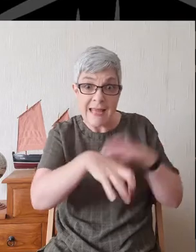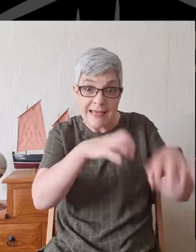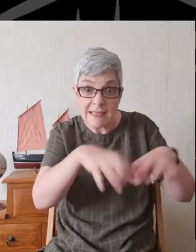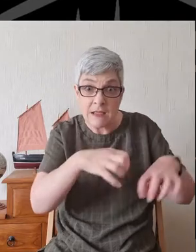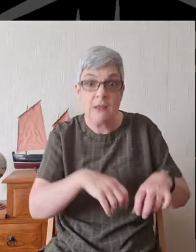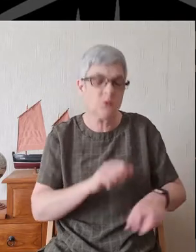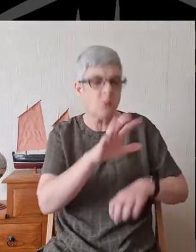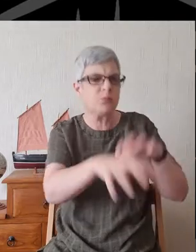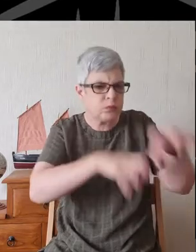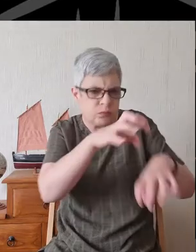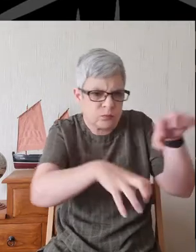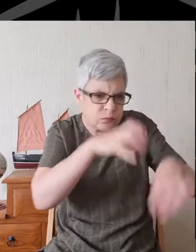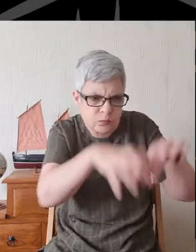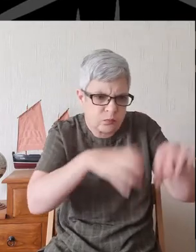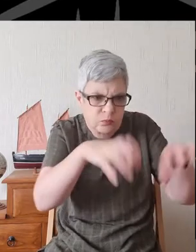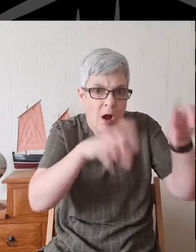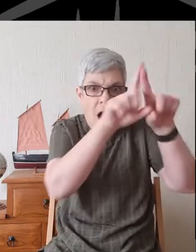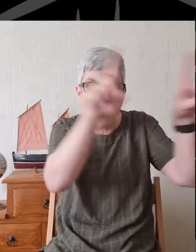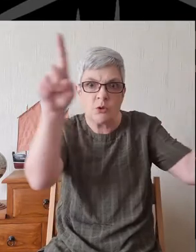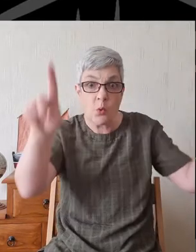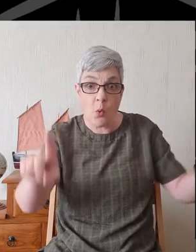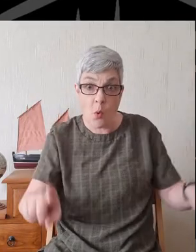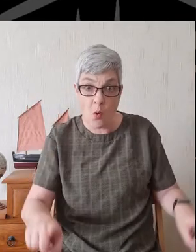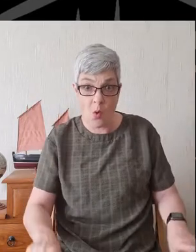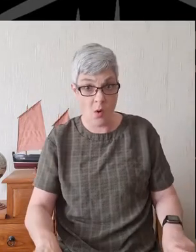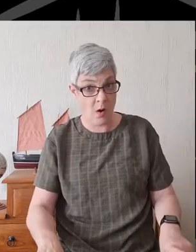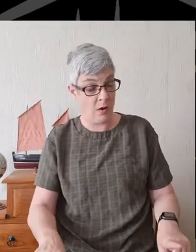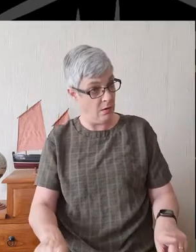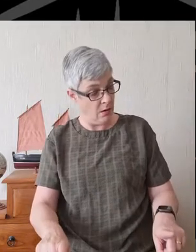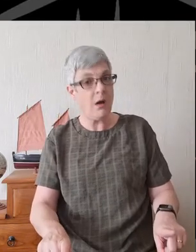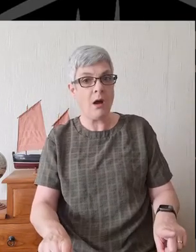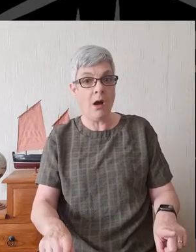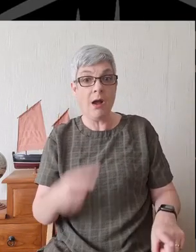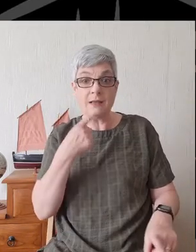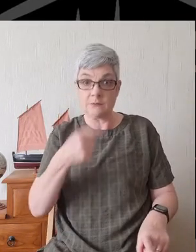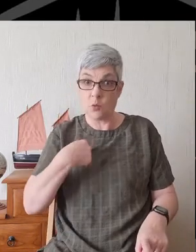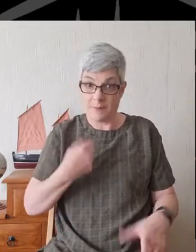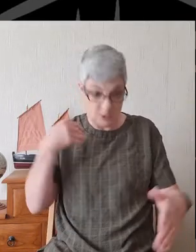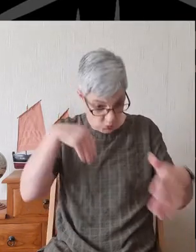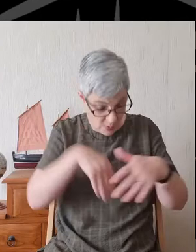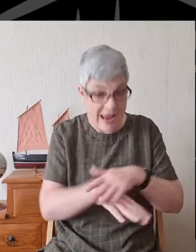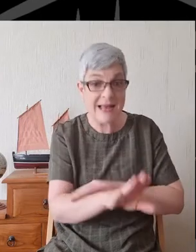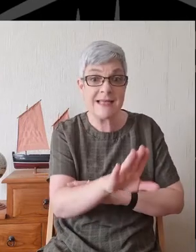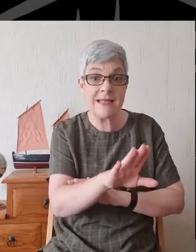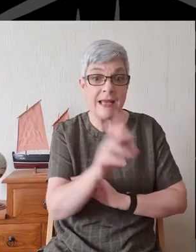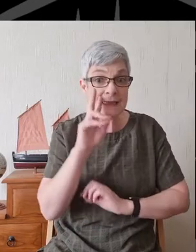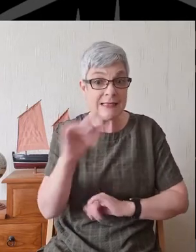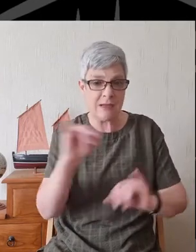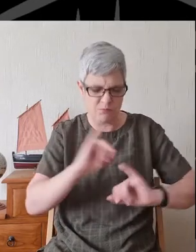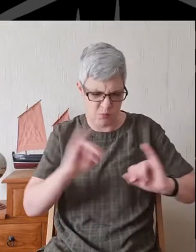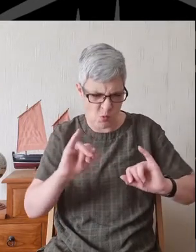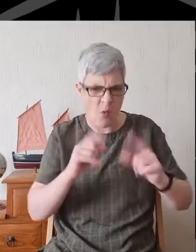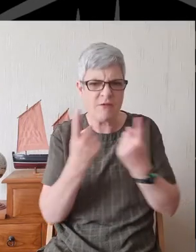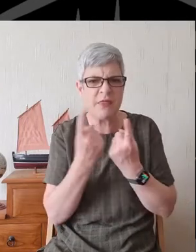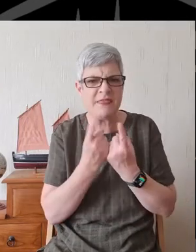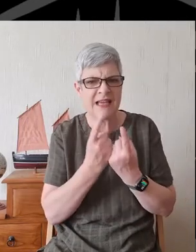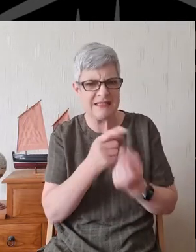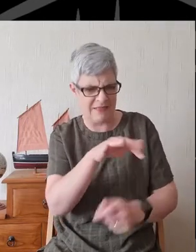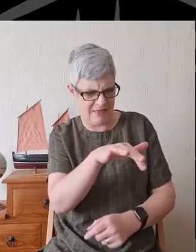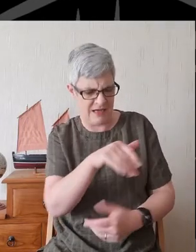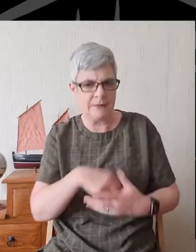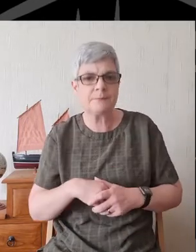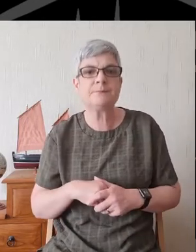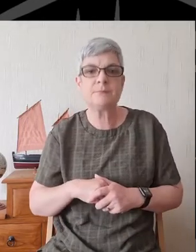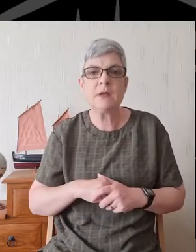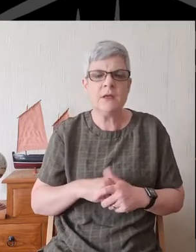So I dug into the wall, and saw a doorway there. And he said to me, Go in and see the wicked and detestable things they are doing